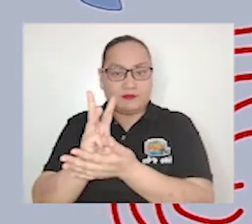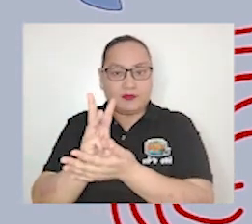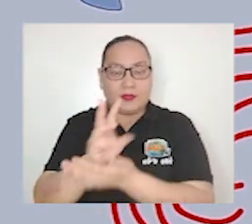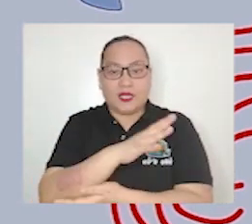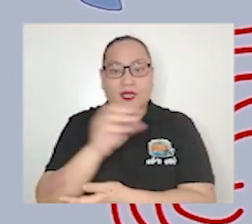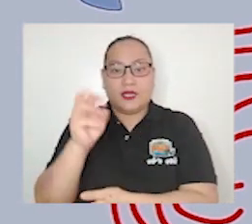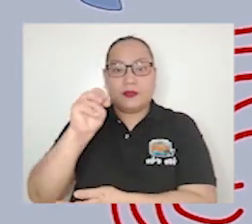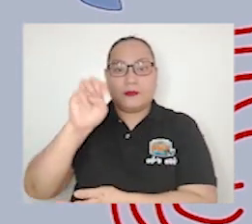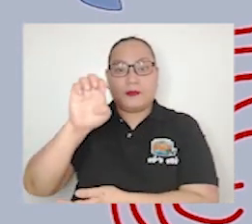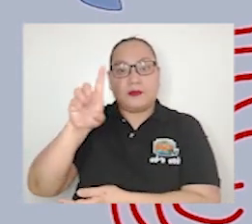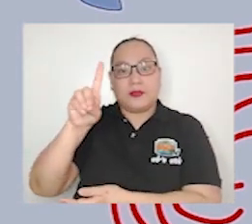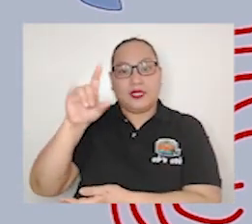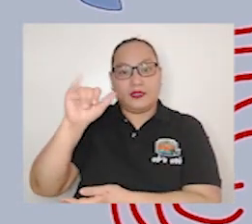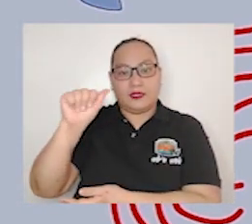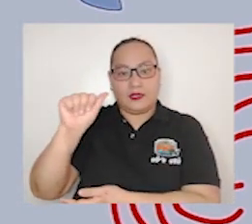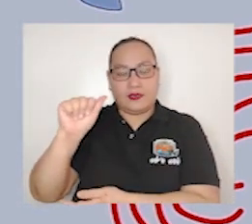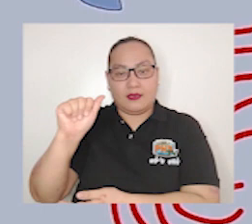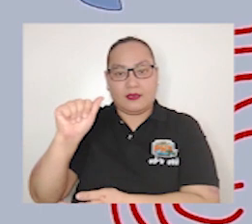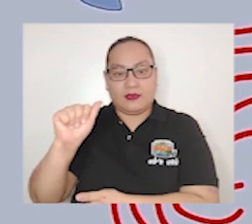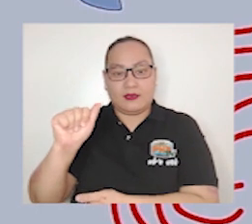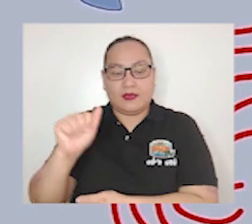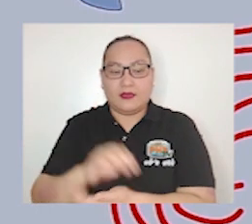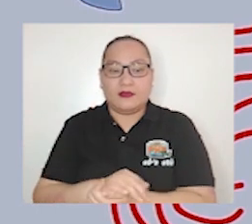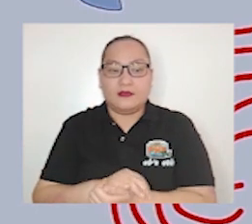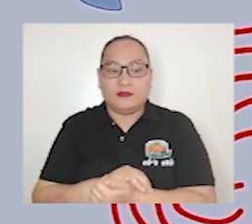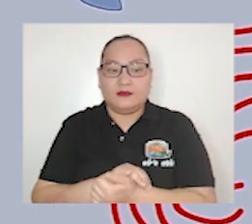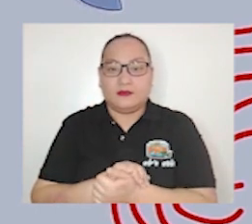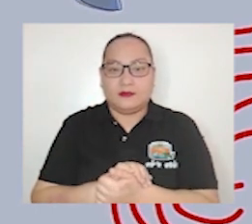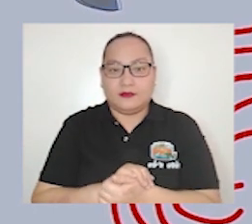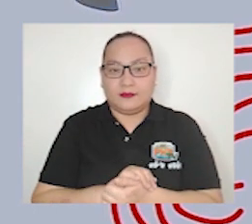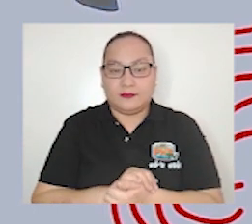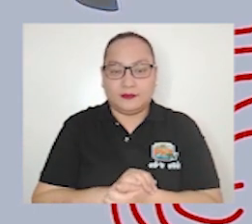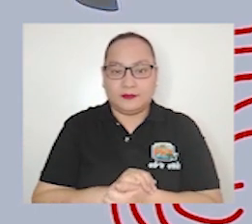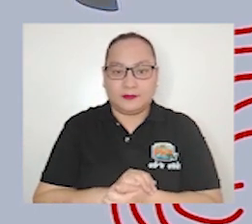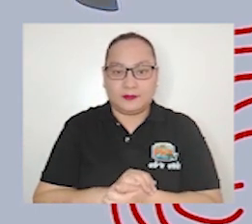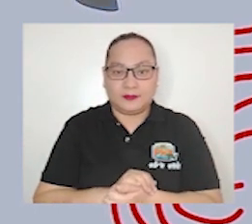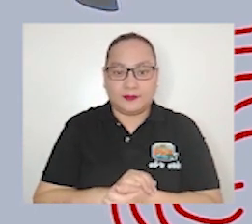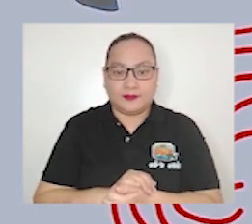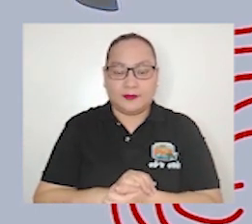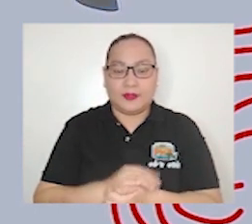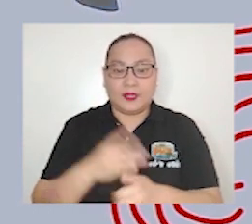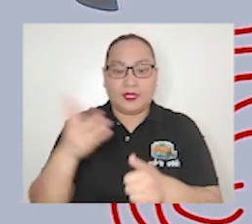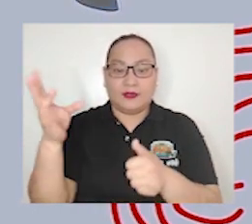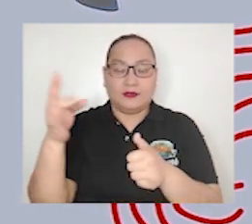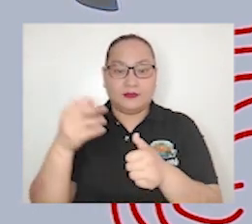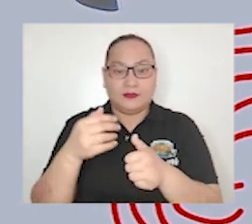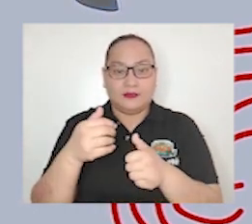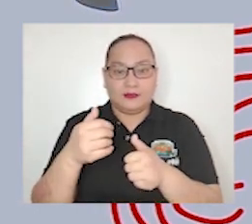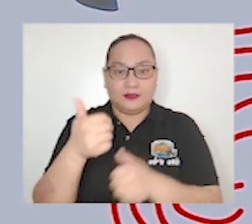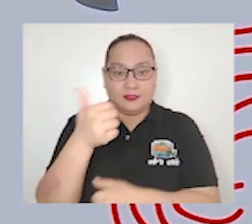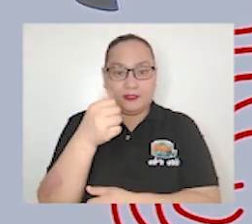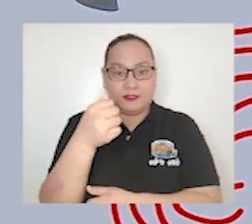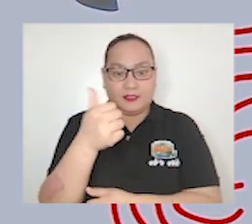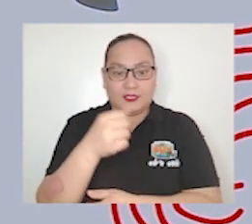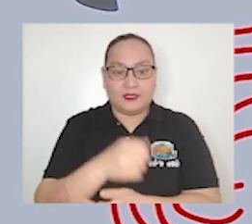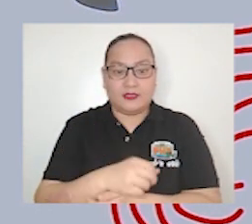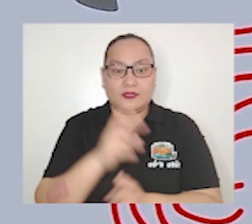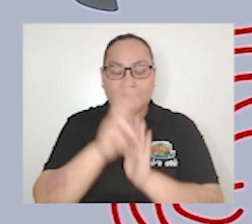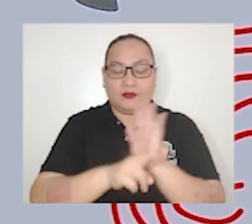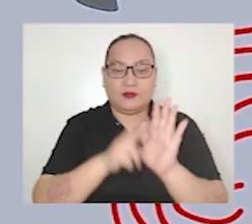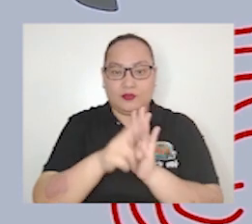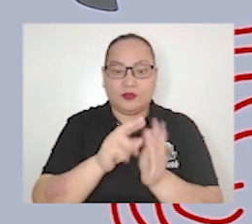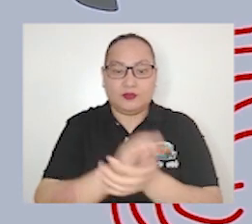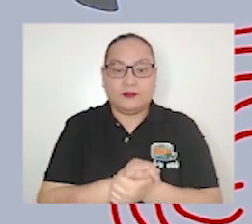its vast power earns the title the fourth estate The tenth role of the journalist